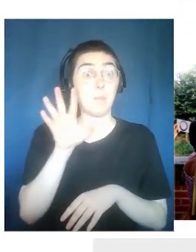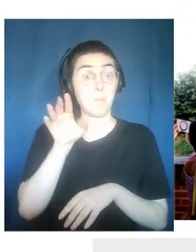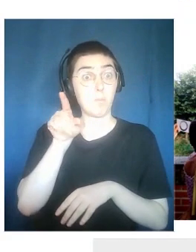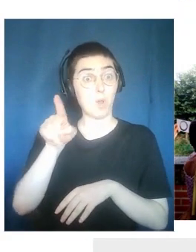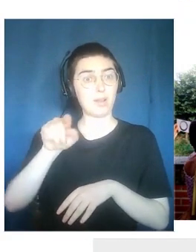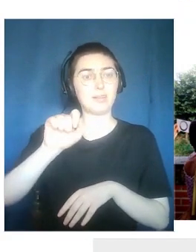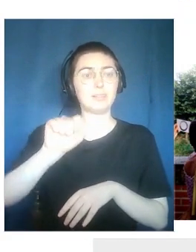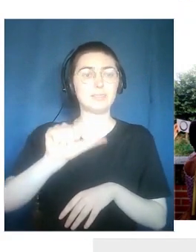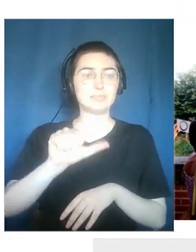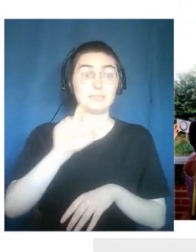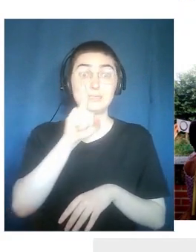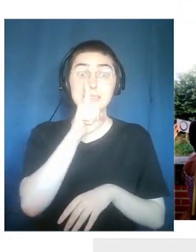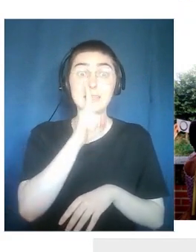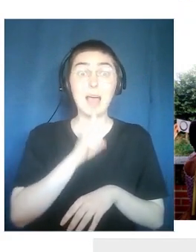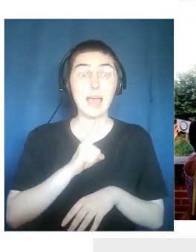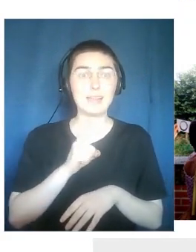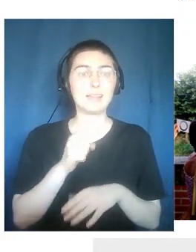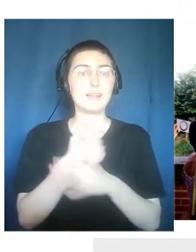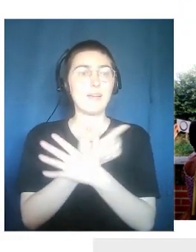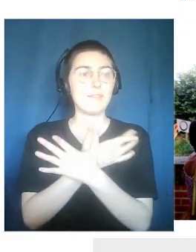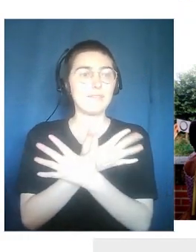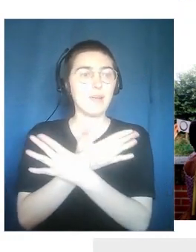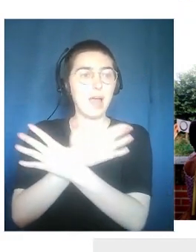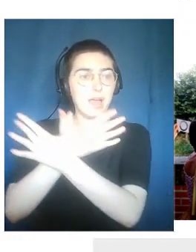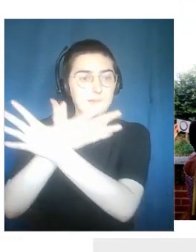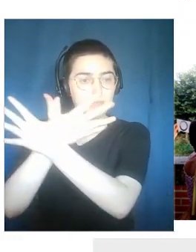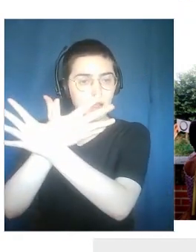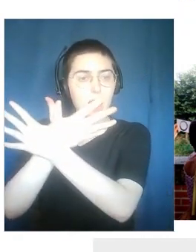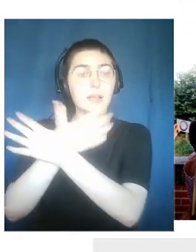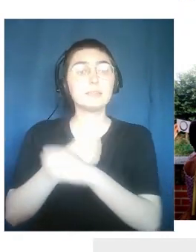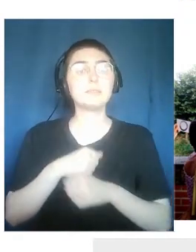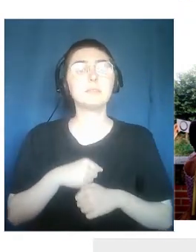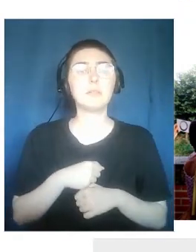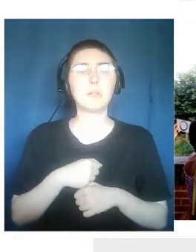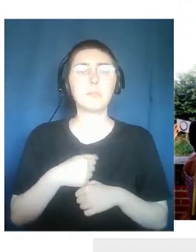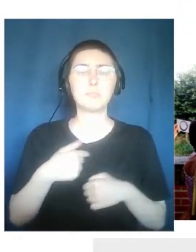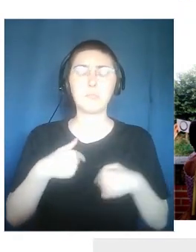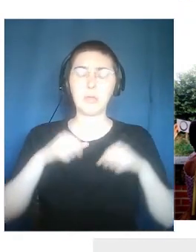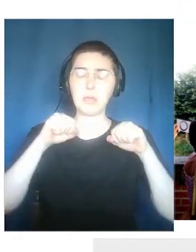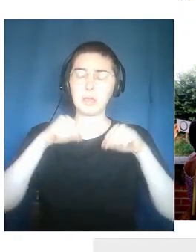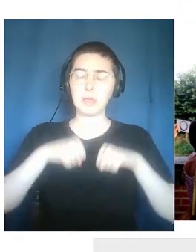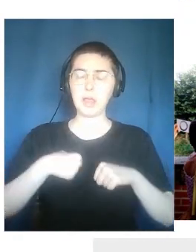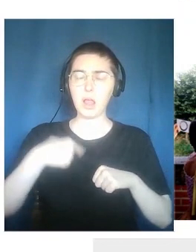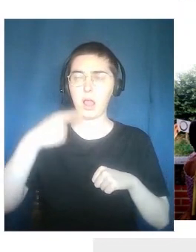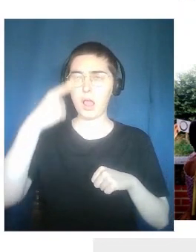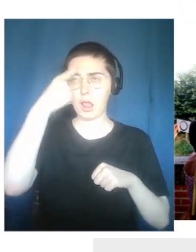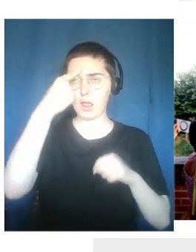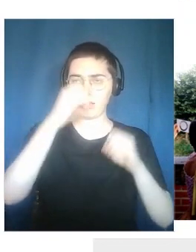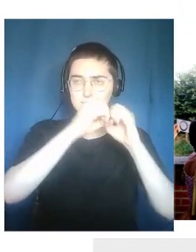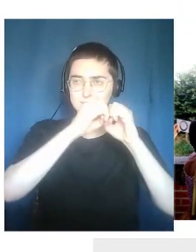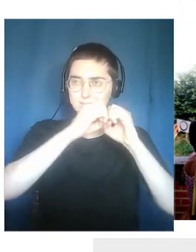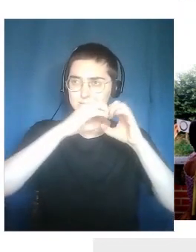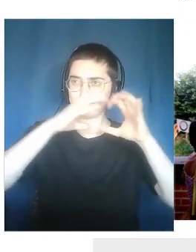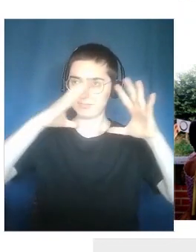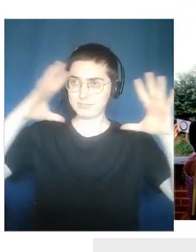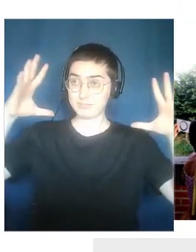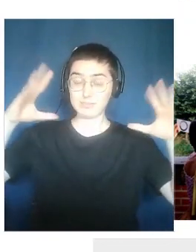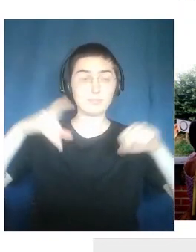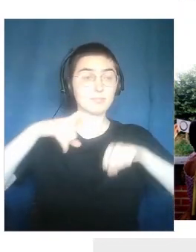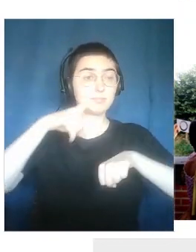experience, we try to feel on our body what happens